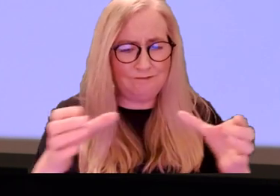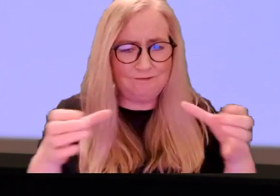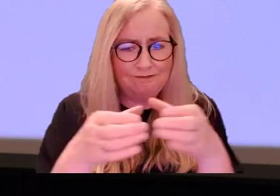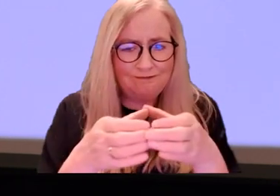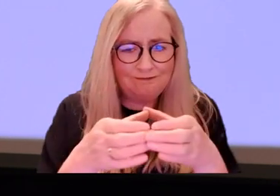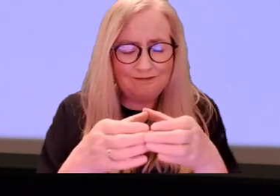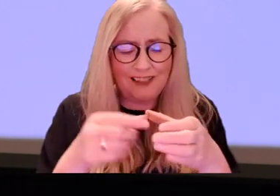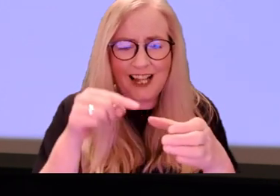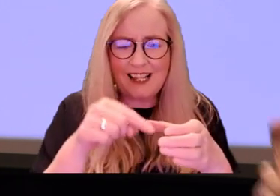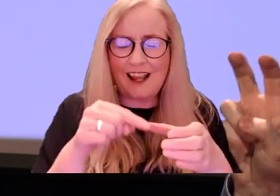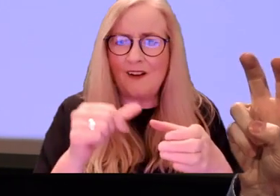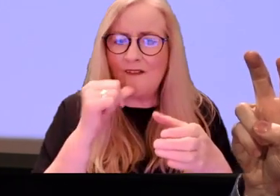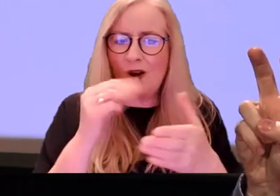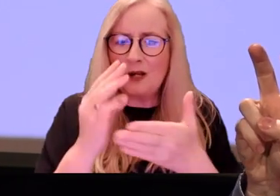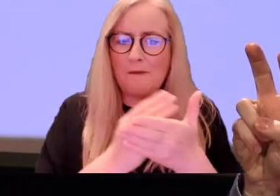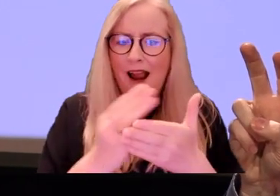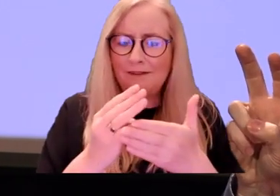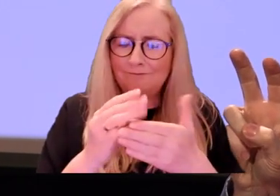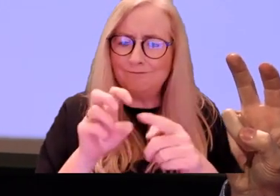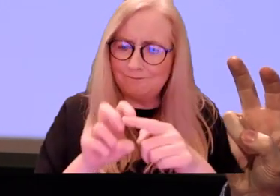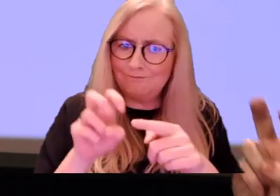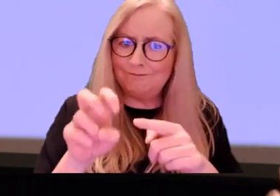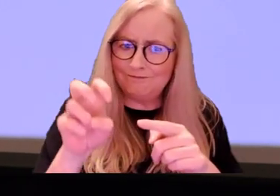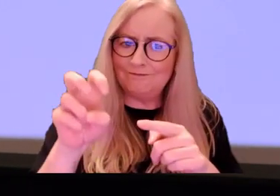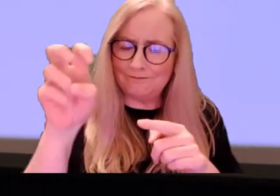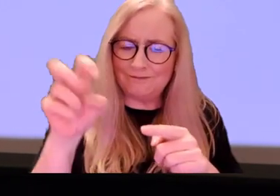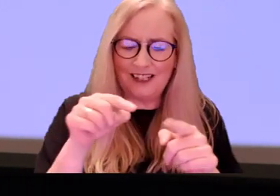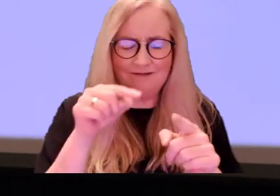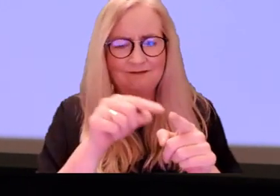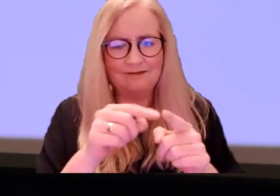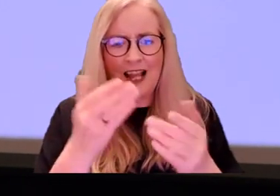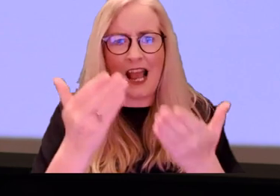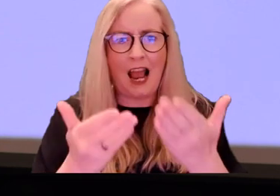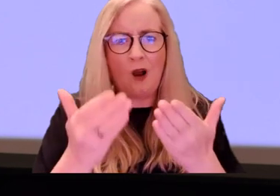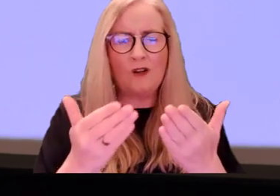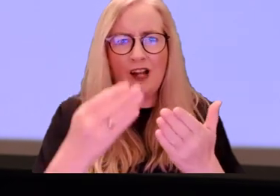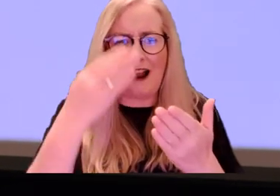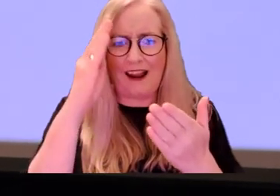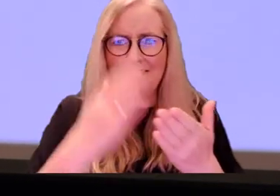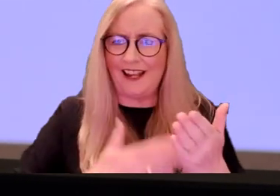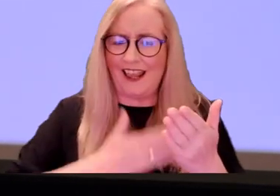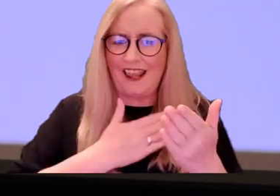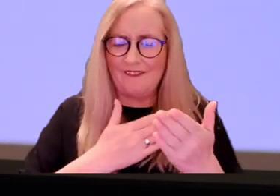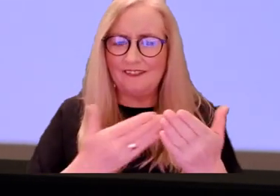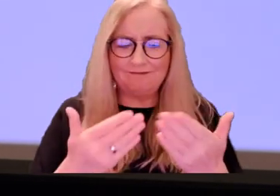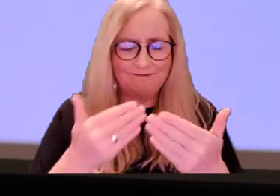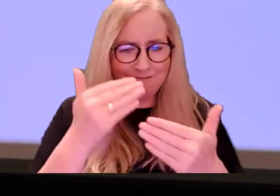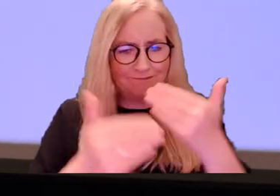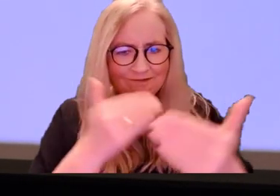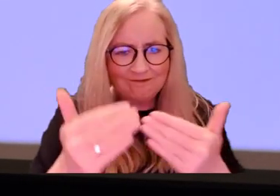be. It's the first step to how a country lives